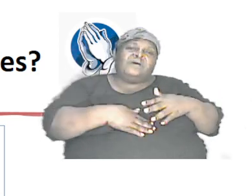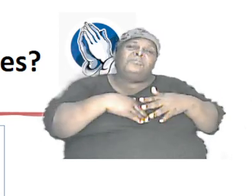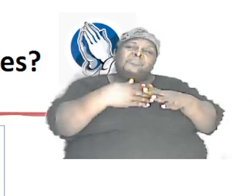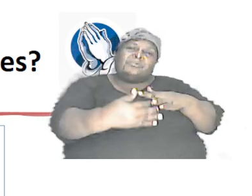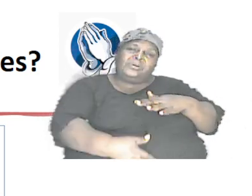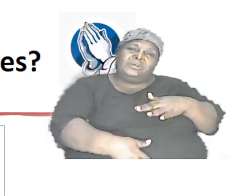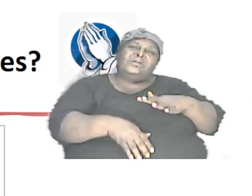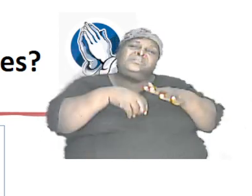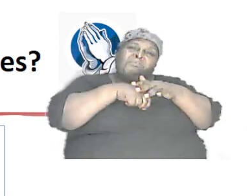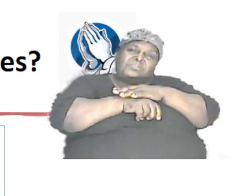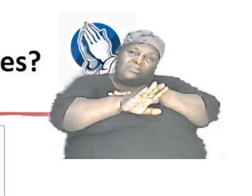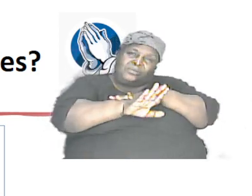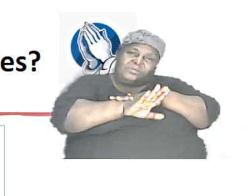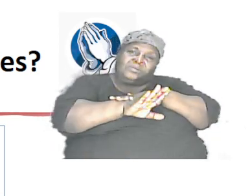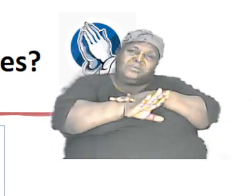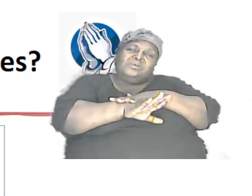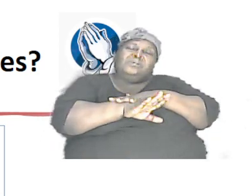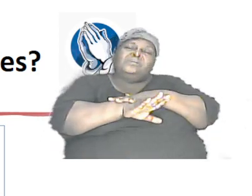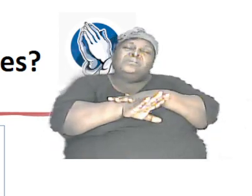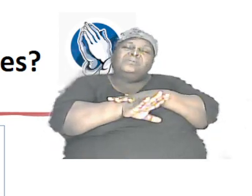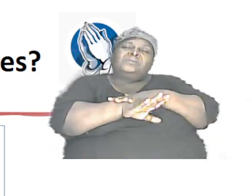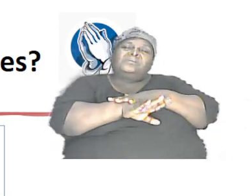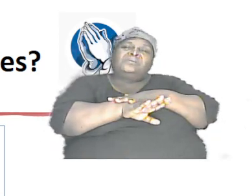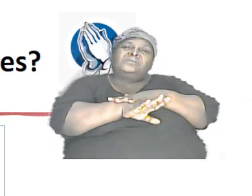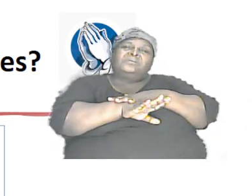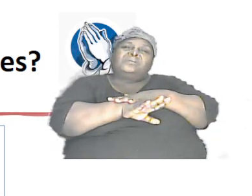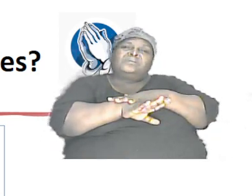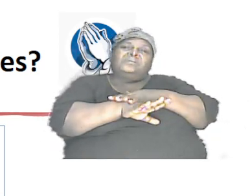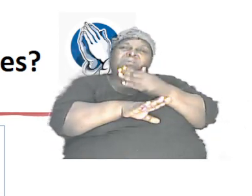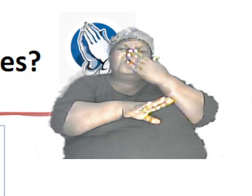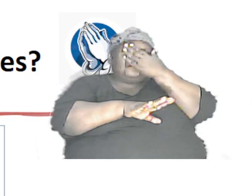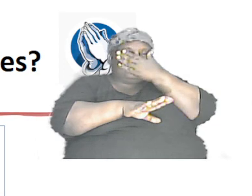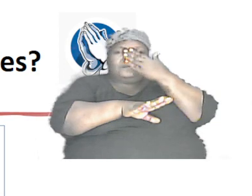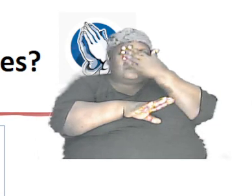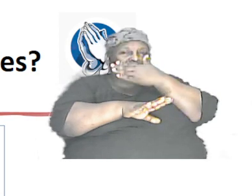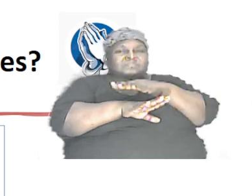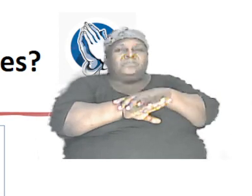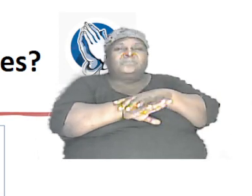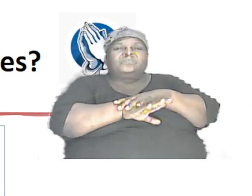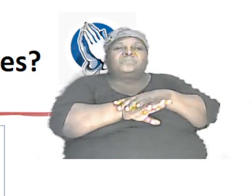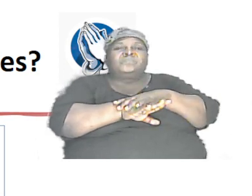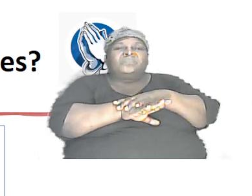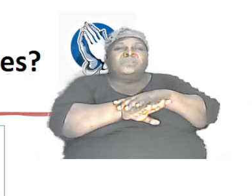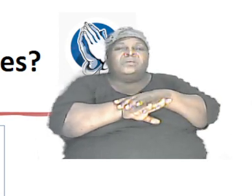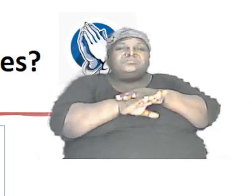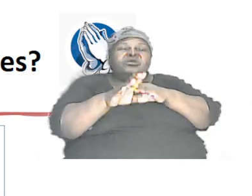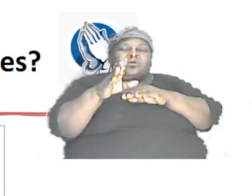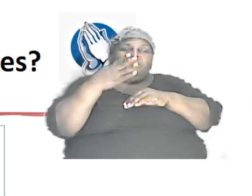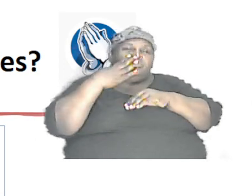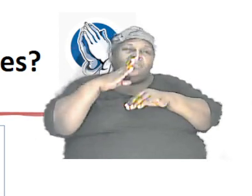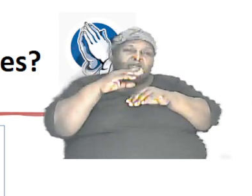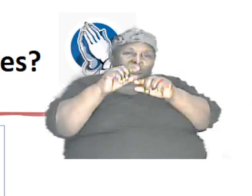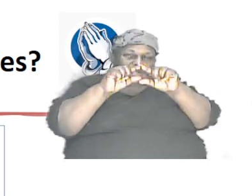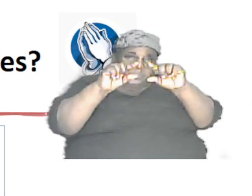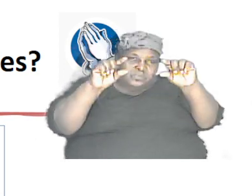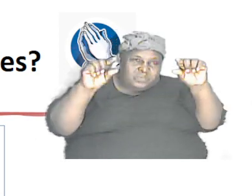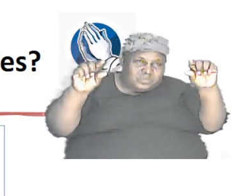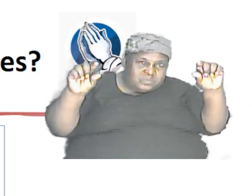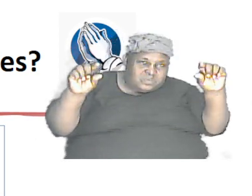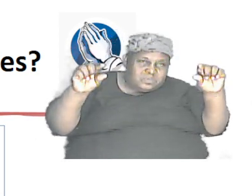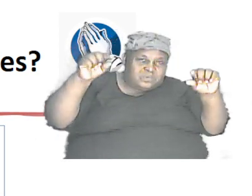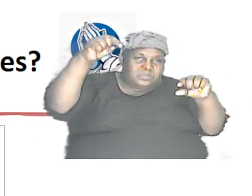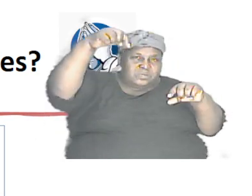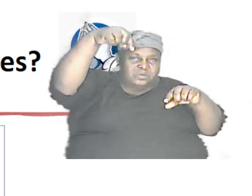they are going to produce a child look at the bottom you see a little blue slab right and that